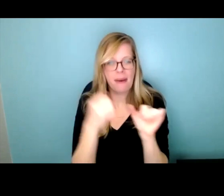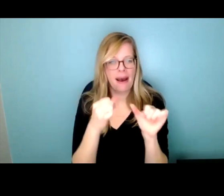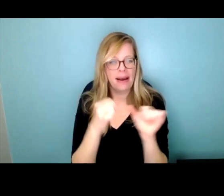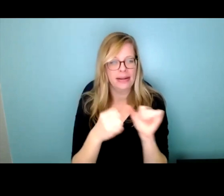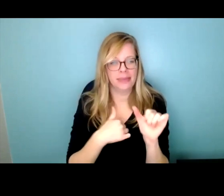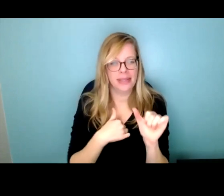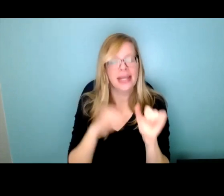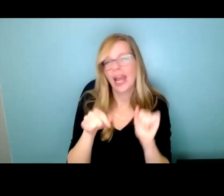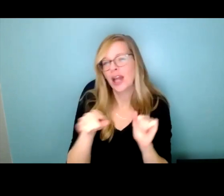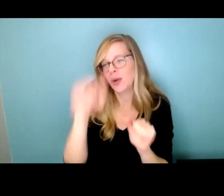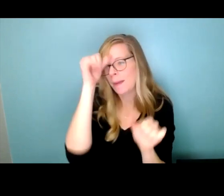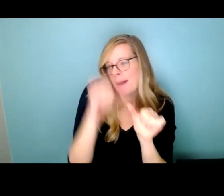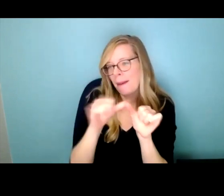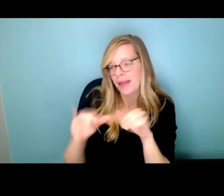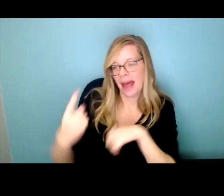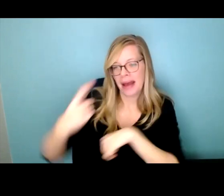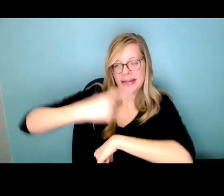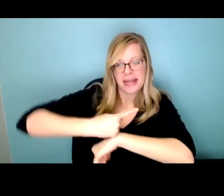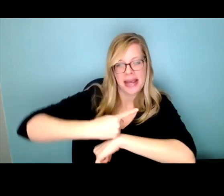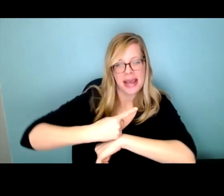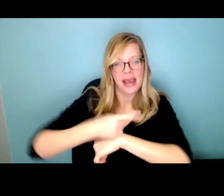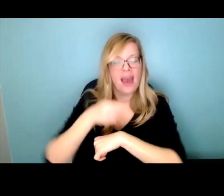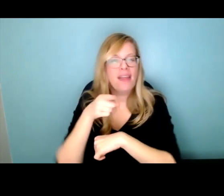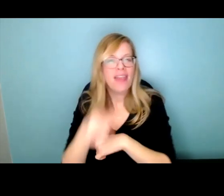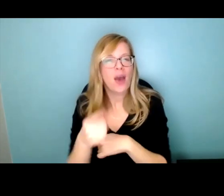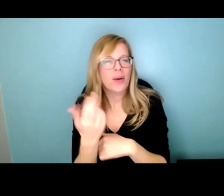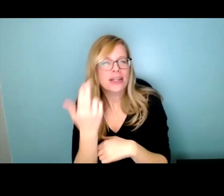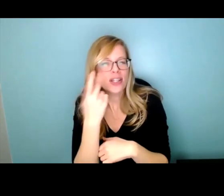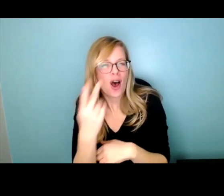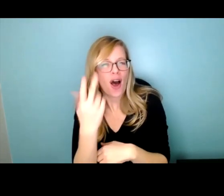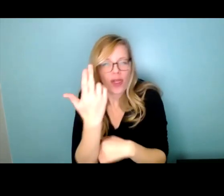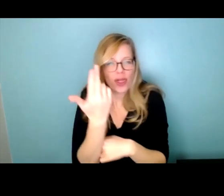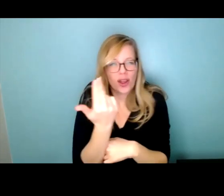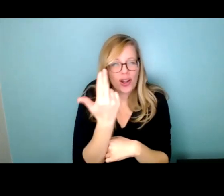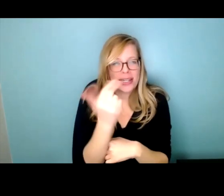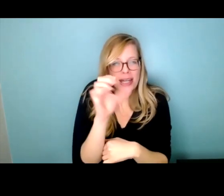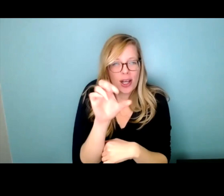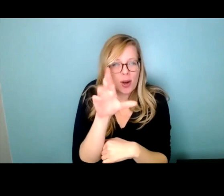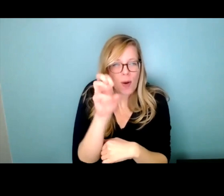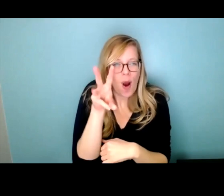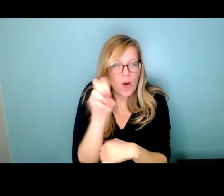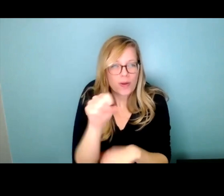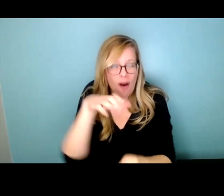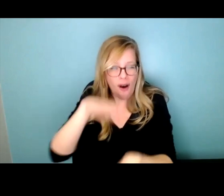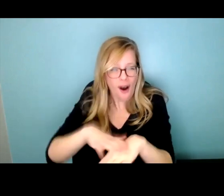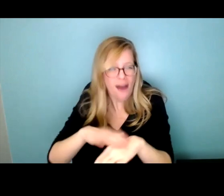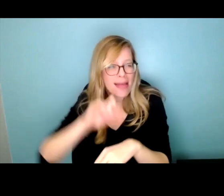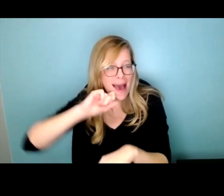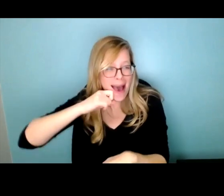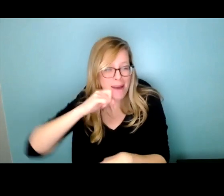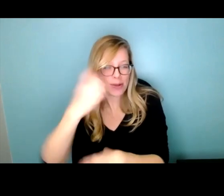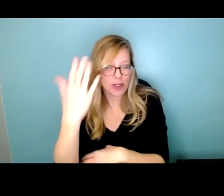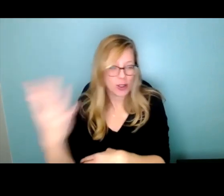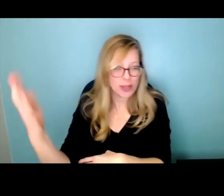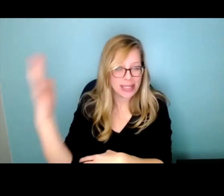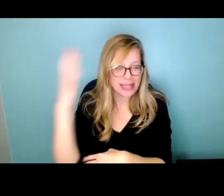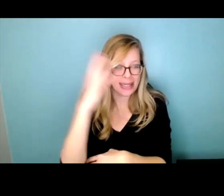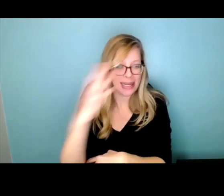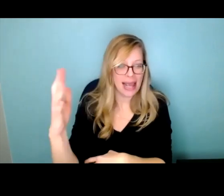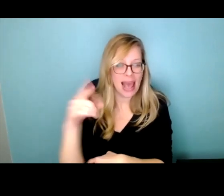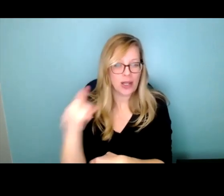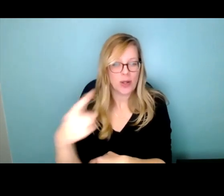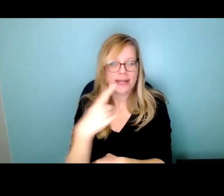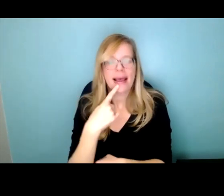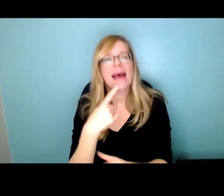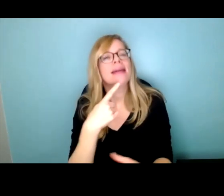remember that day there were 13 crows on our apple tree i said tell me what you think about